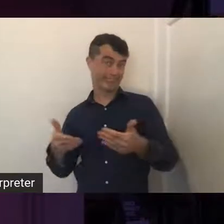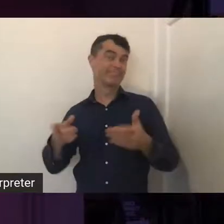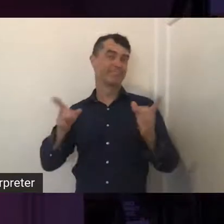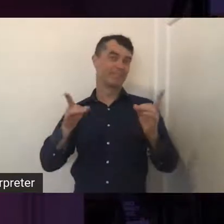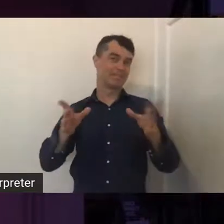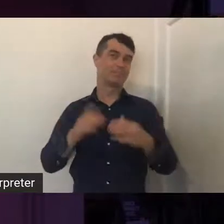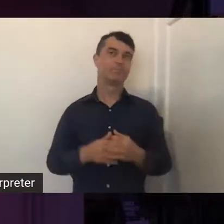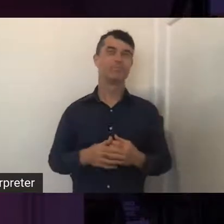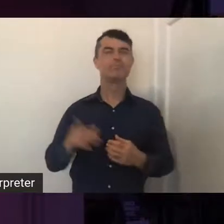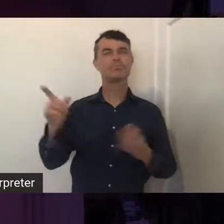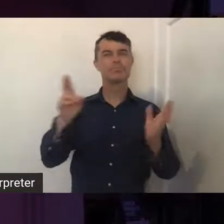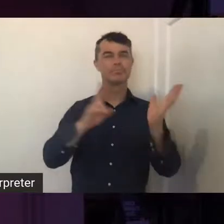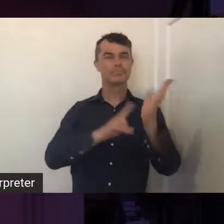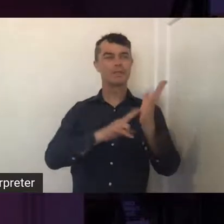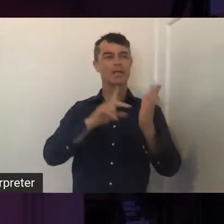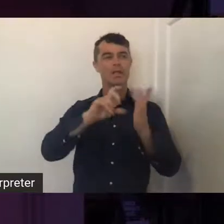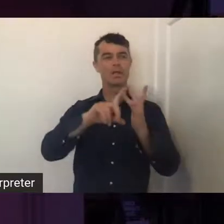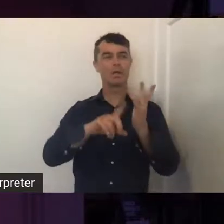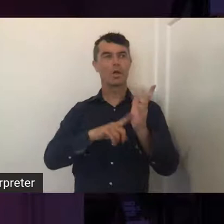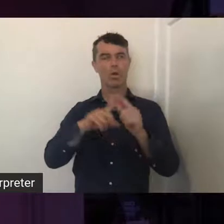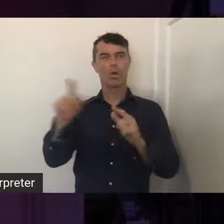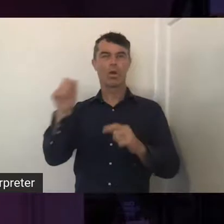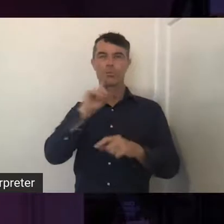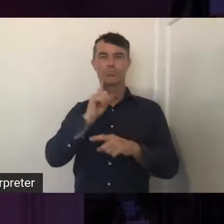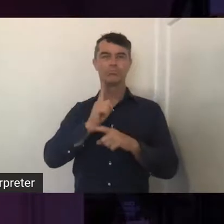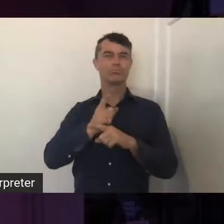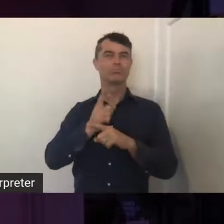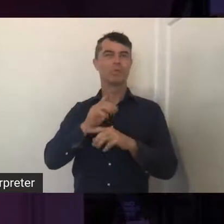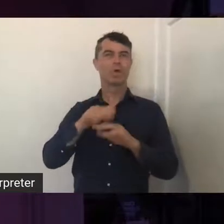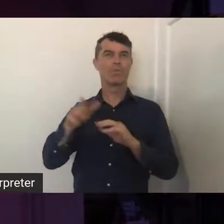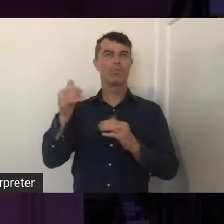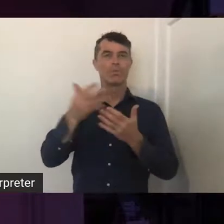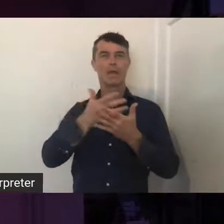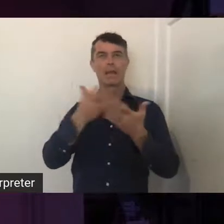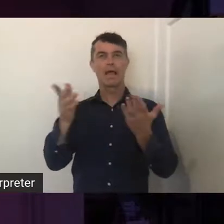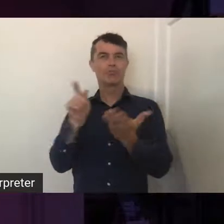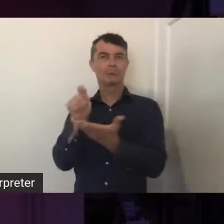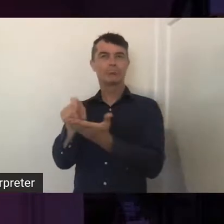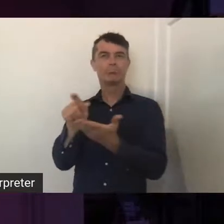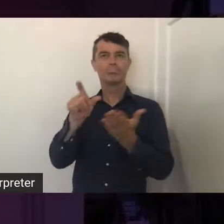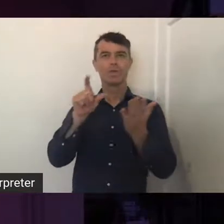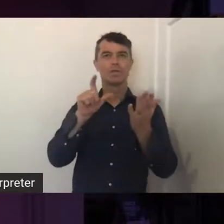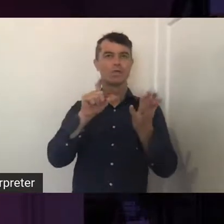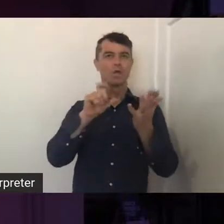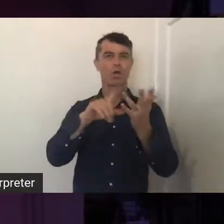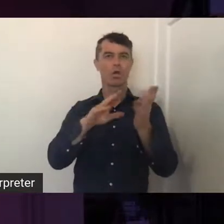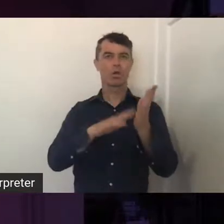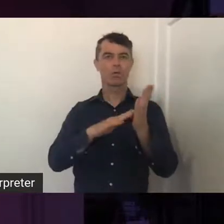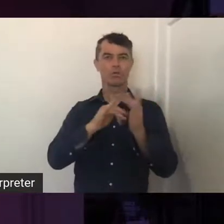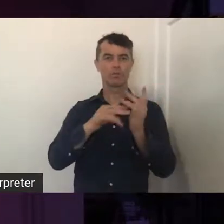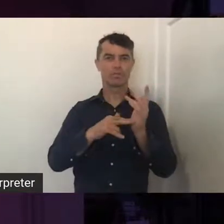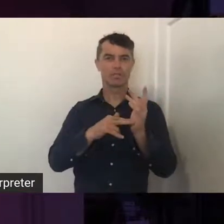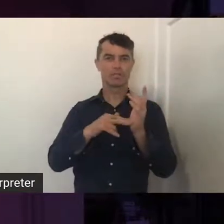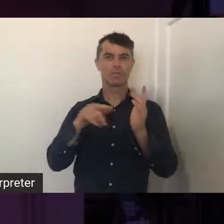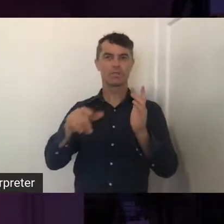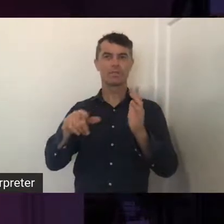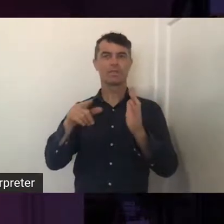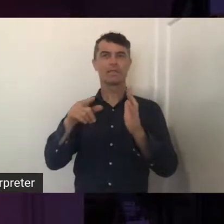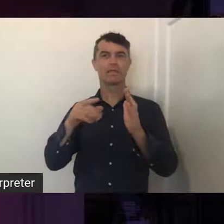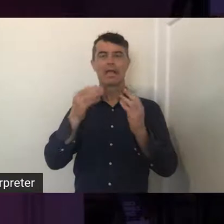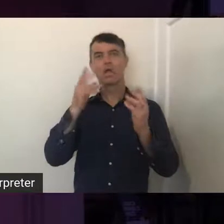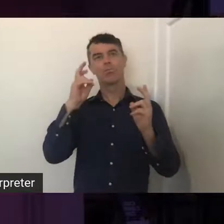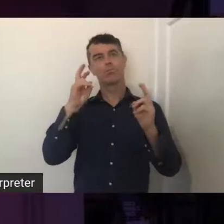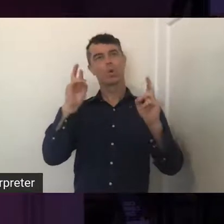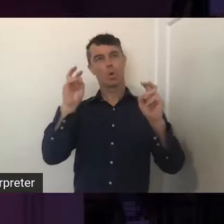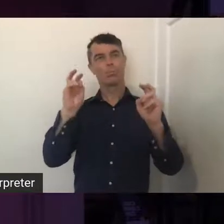Nicole will discuss her large-scale commission Burley Lanmaha or Eating Together